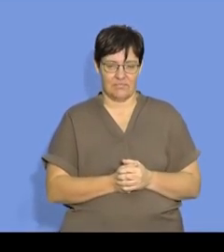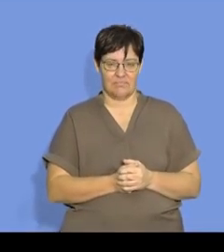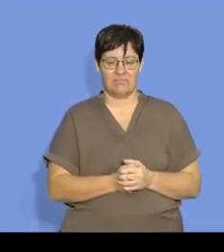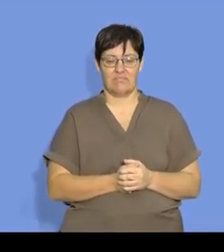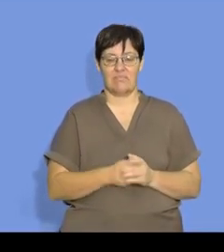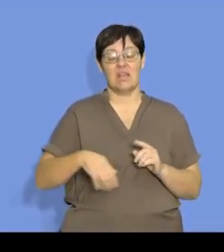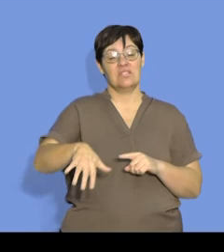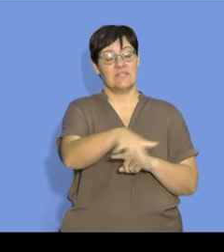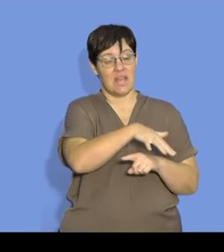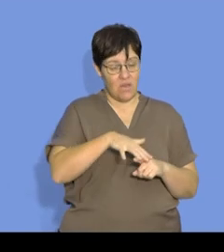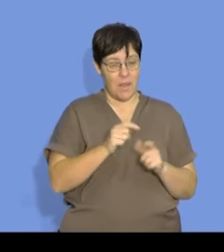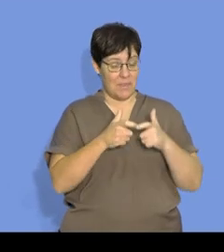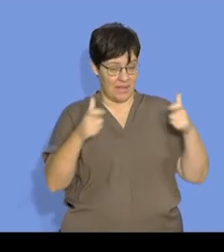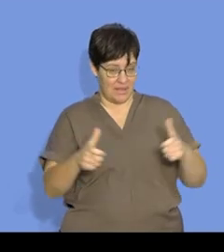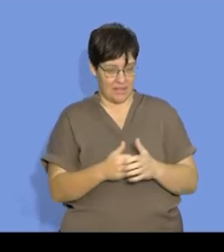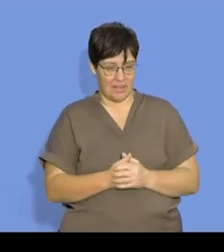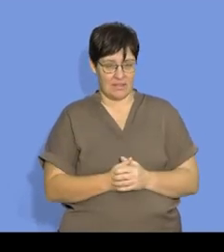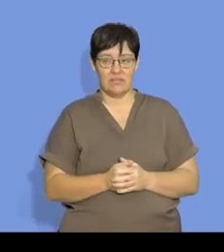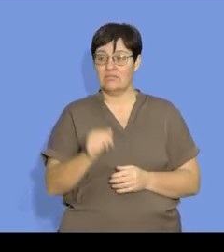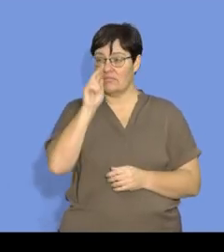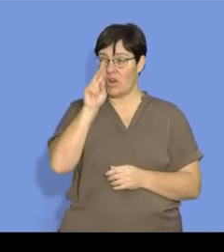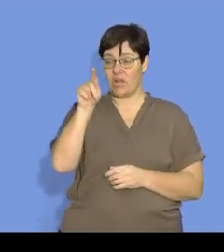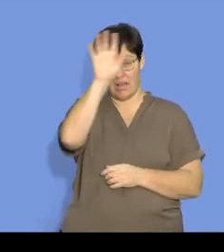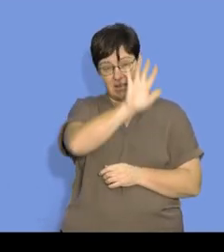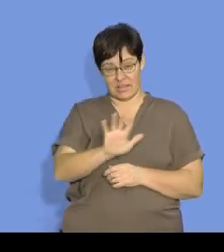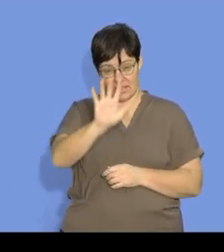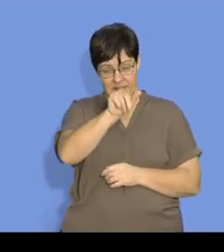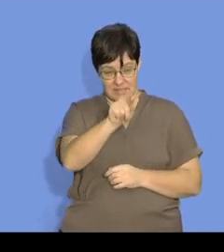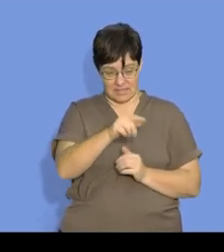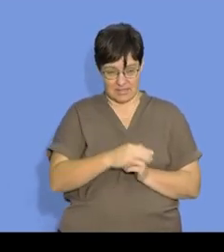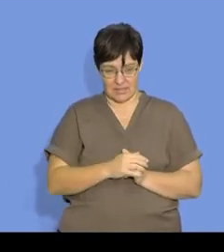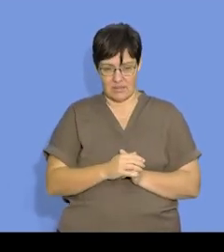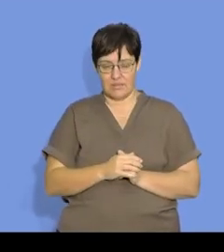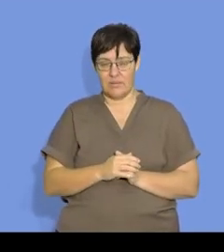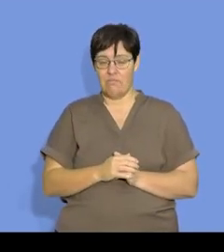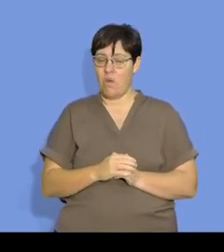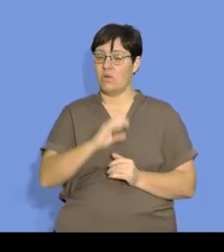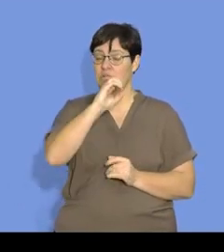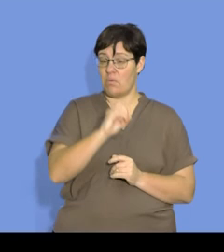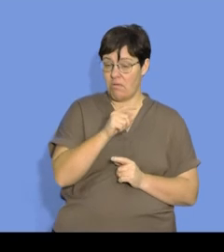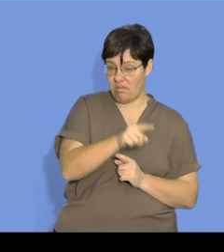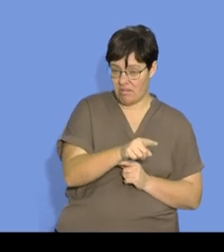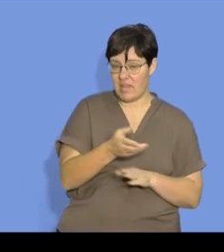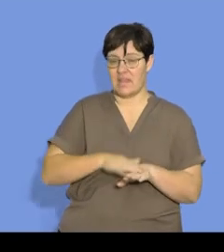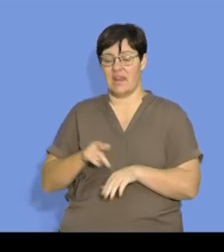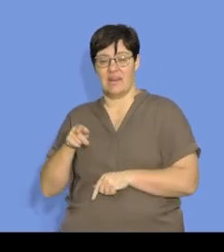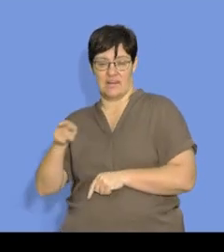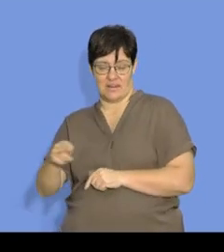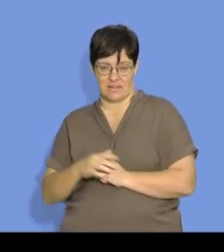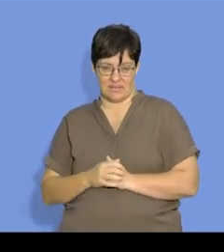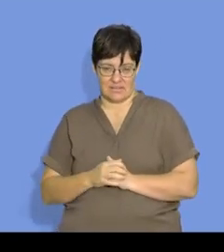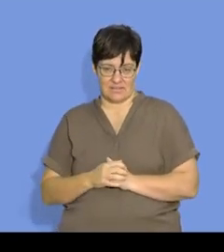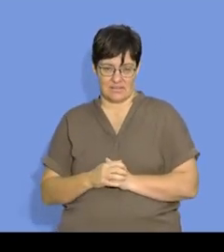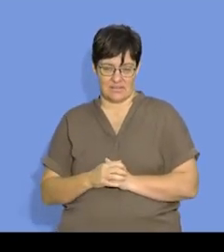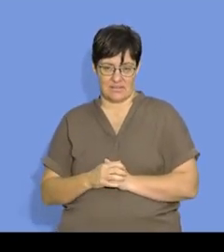When we have surface area that's bigger, if we look at this surface area there, it's a smaller surface area than the